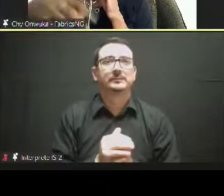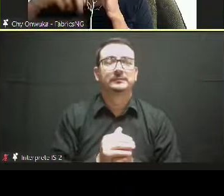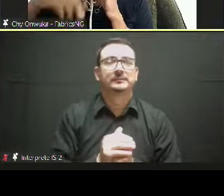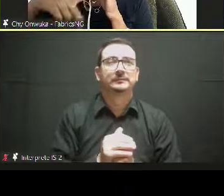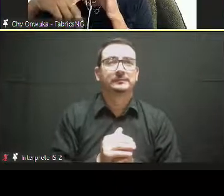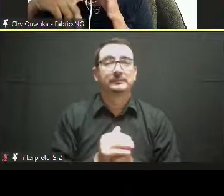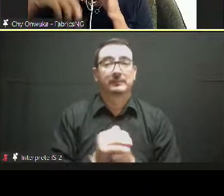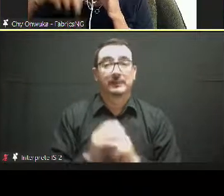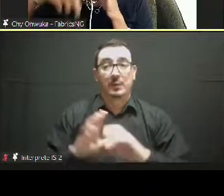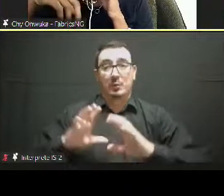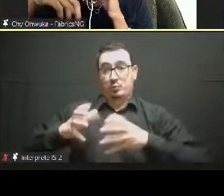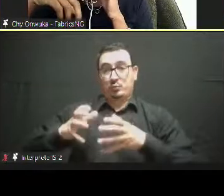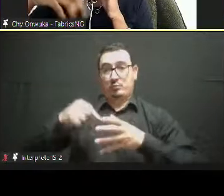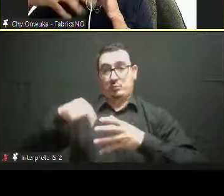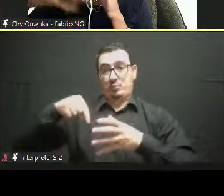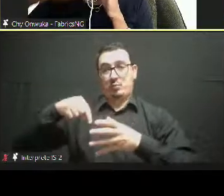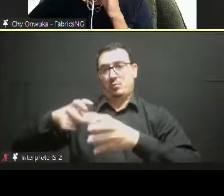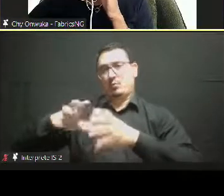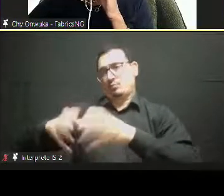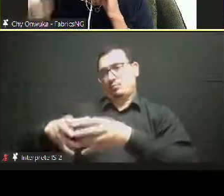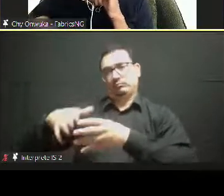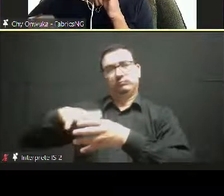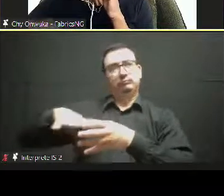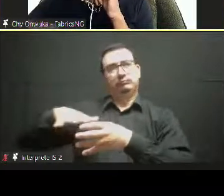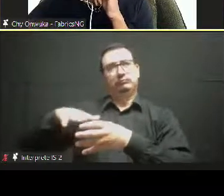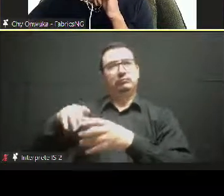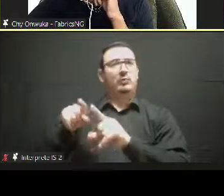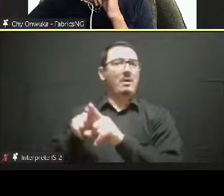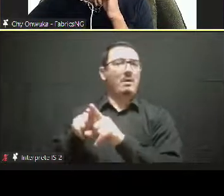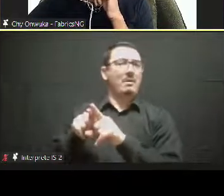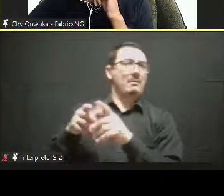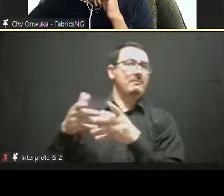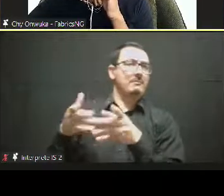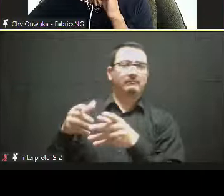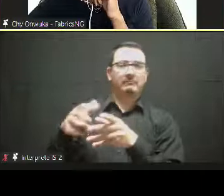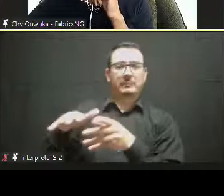which use less water and energy and creates less waste in general.